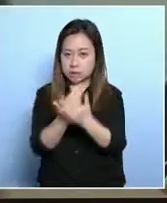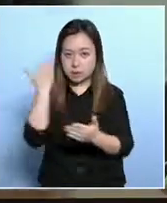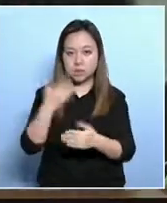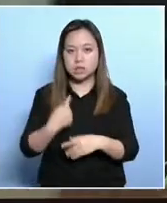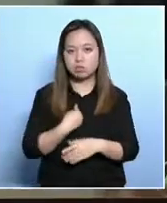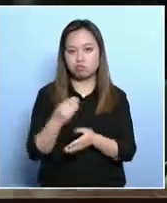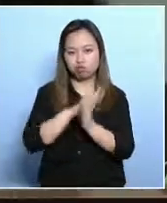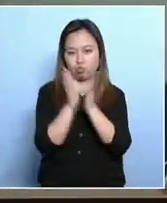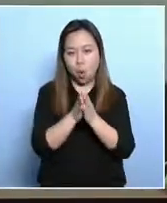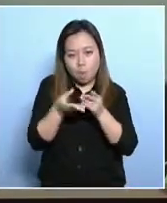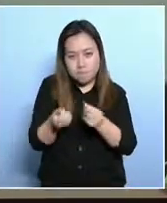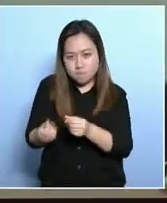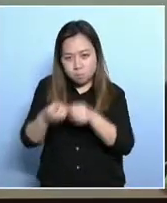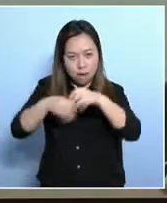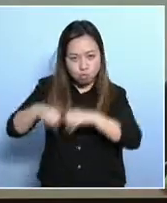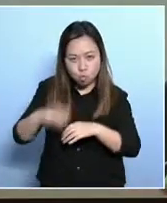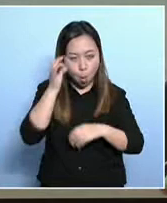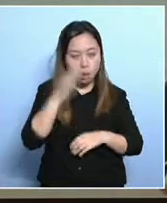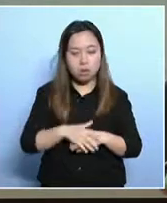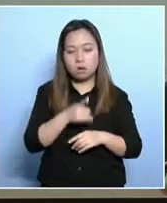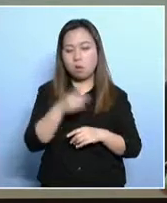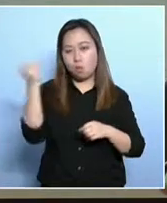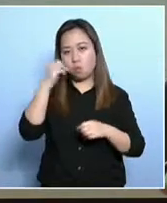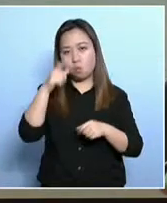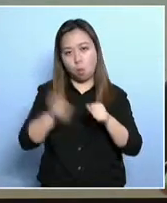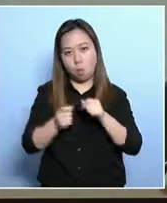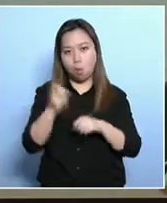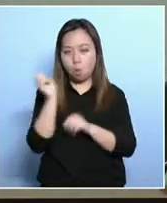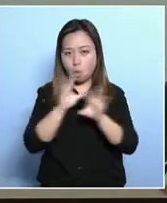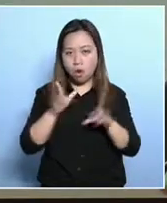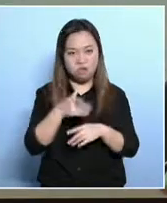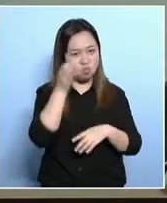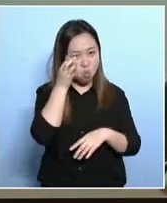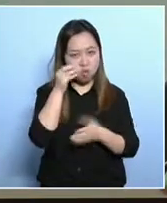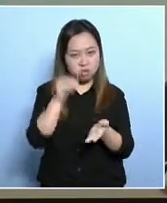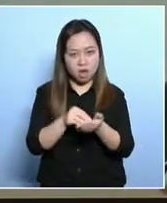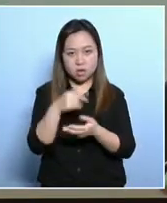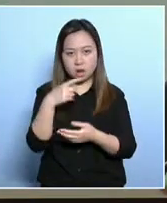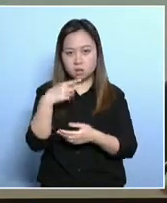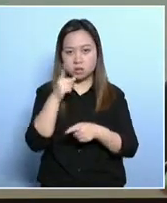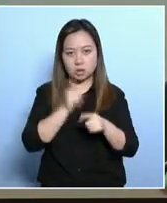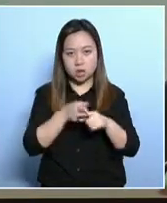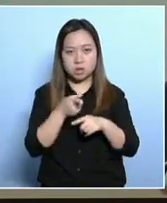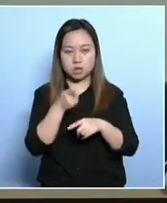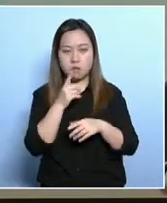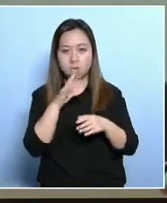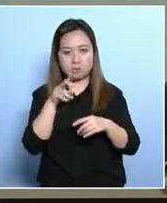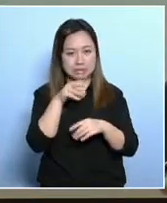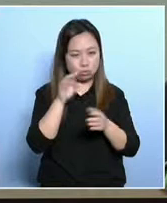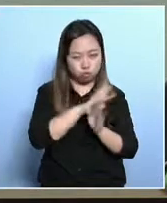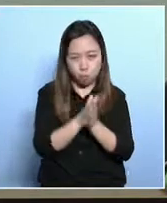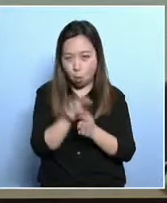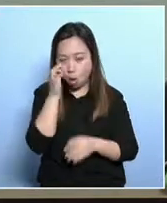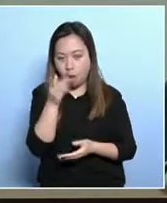2017, the mainland said that by 2020, poverty will be